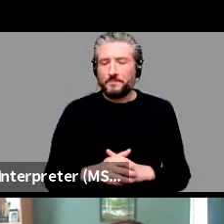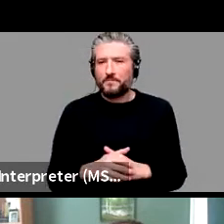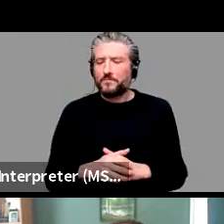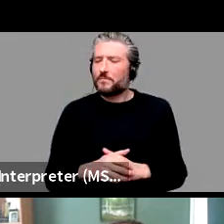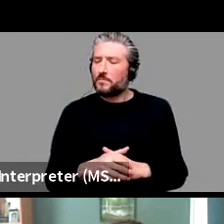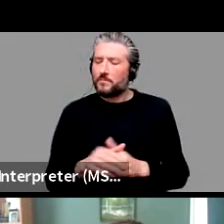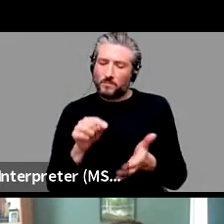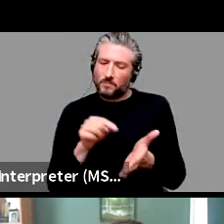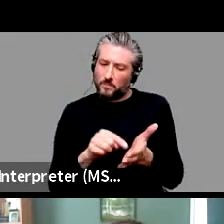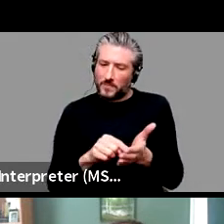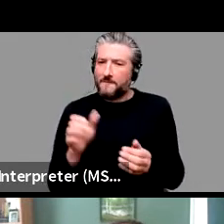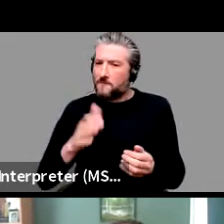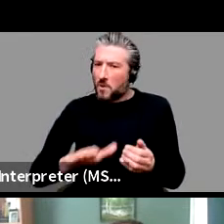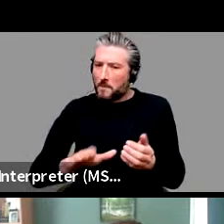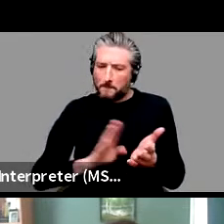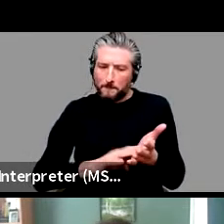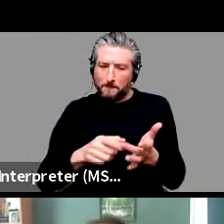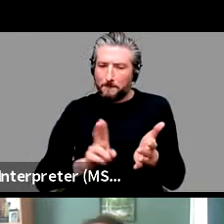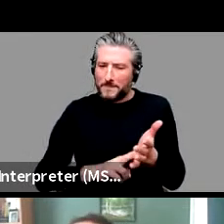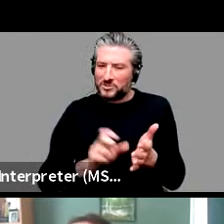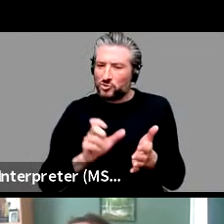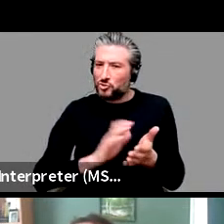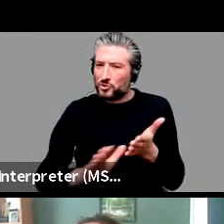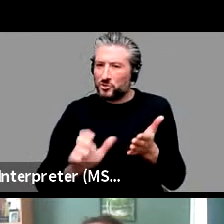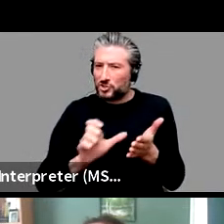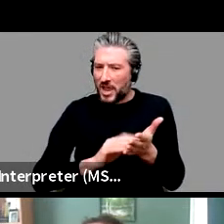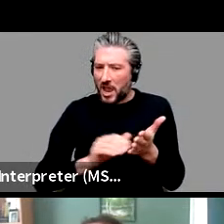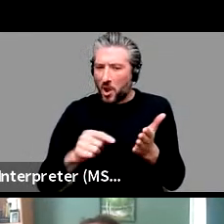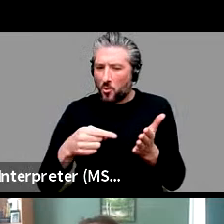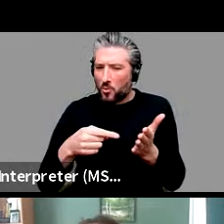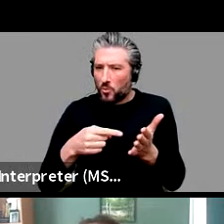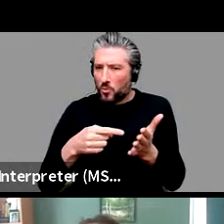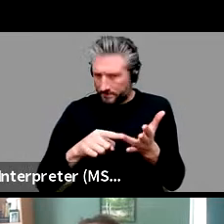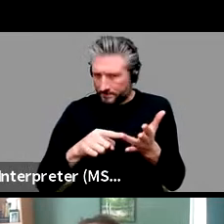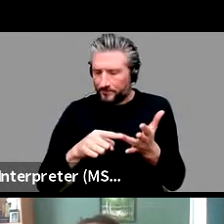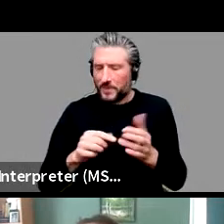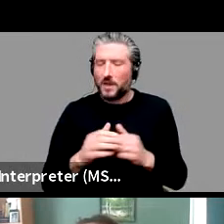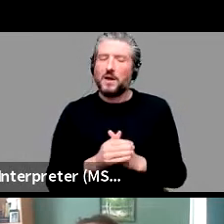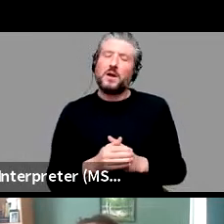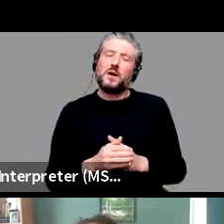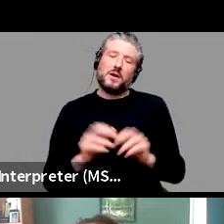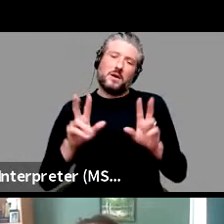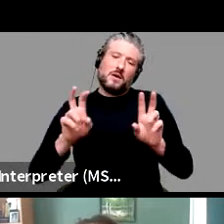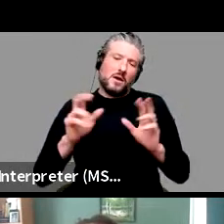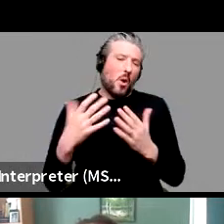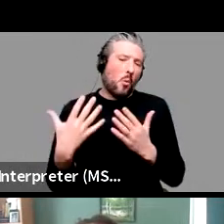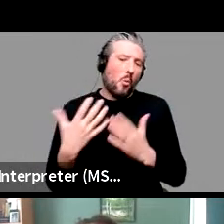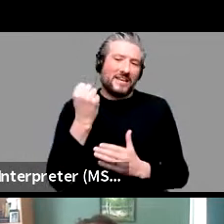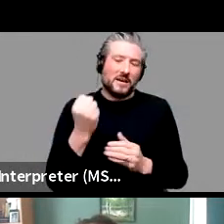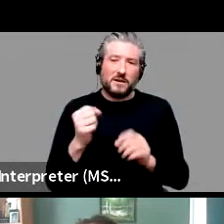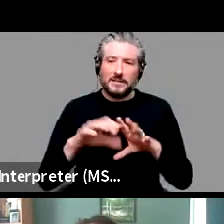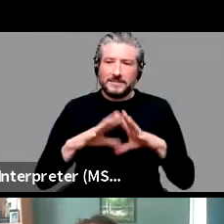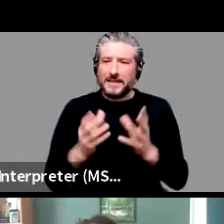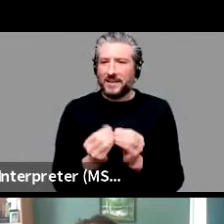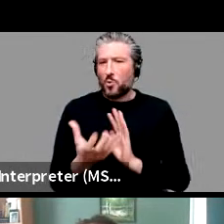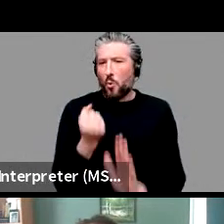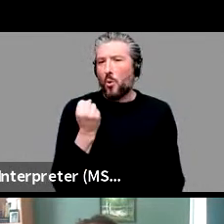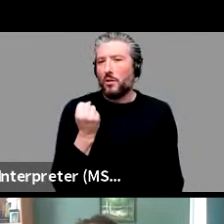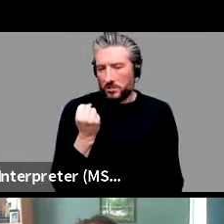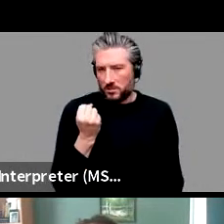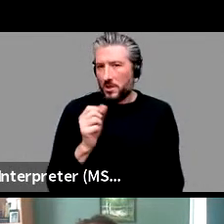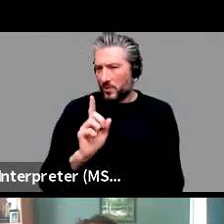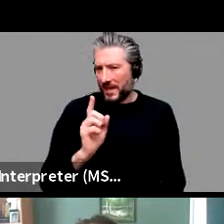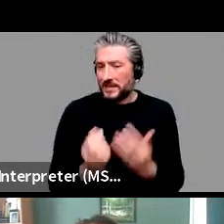Chun Xiao. Um, is statistical preemption always a case of winner takes all that is, does the model of statistical preemption allow